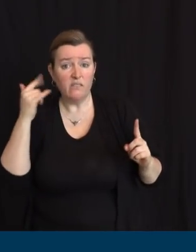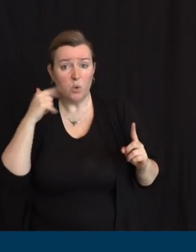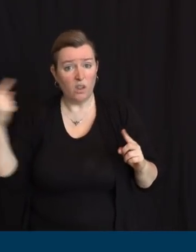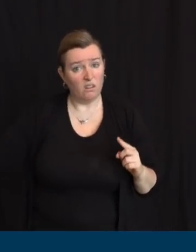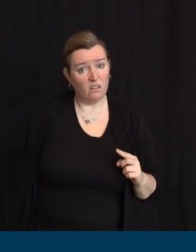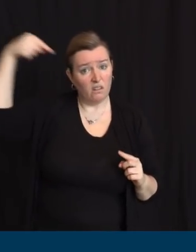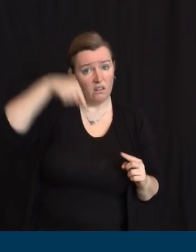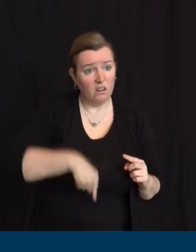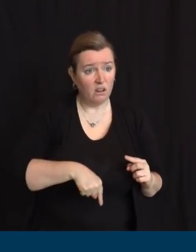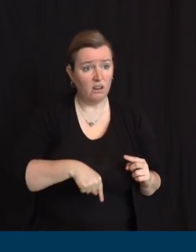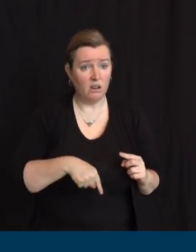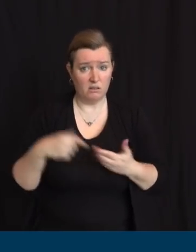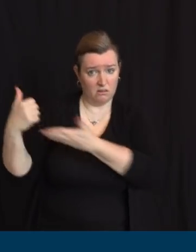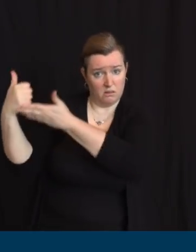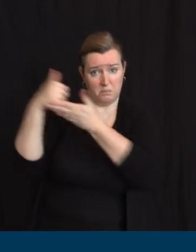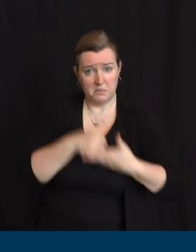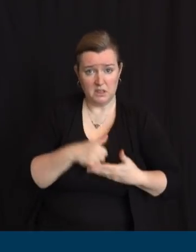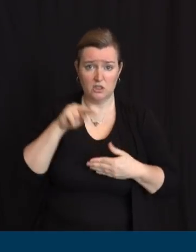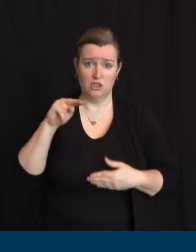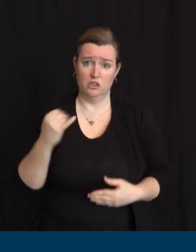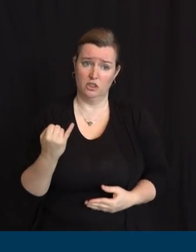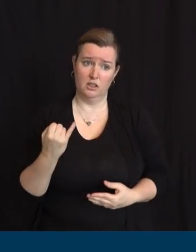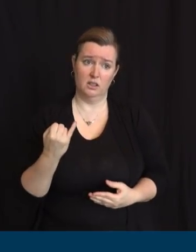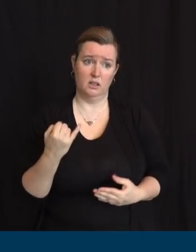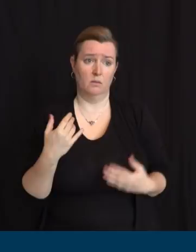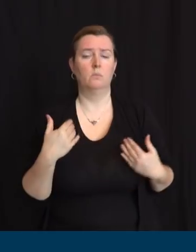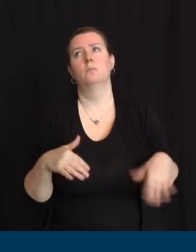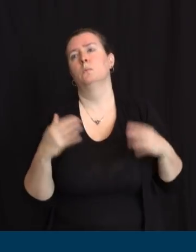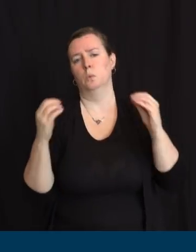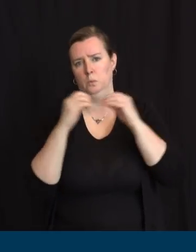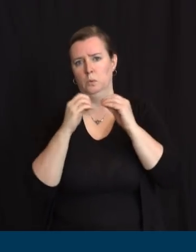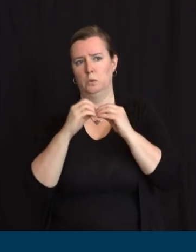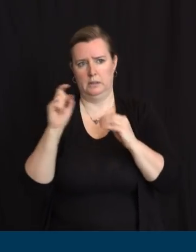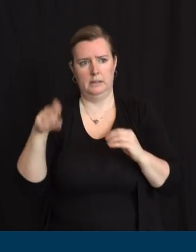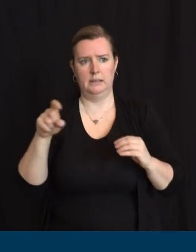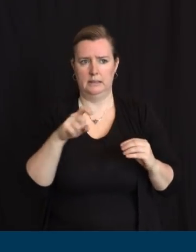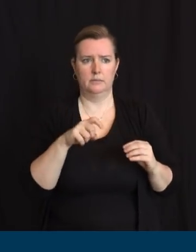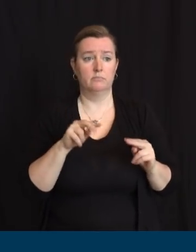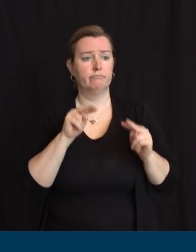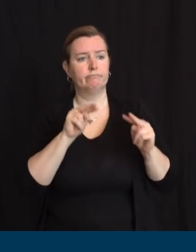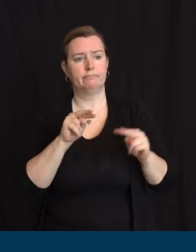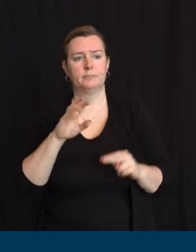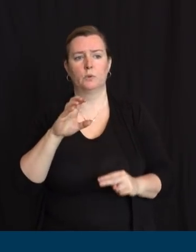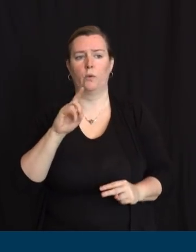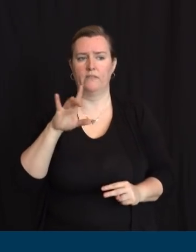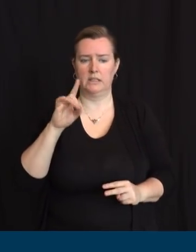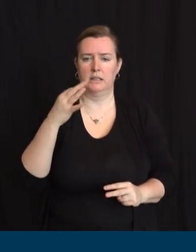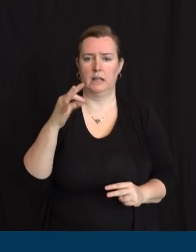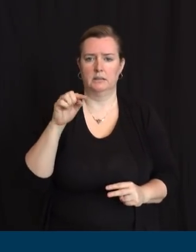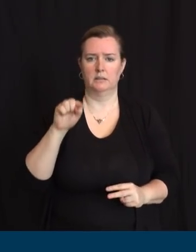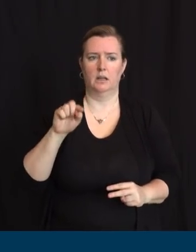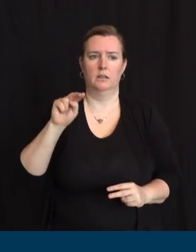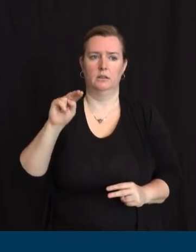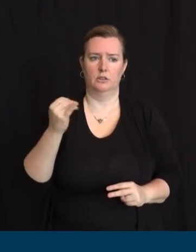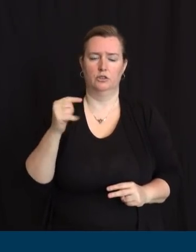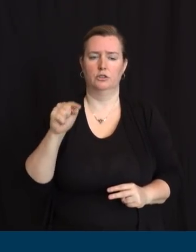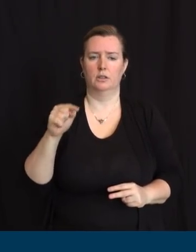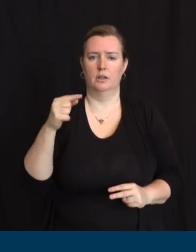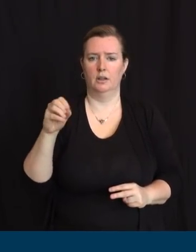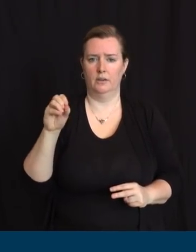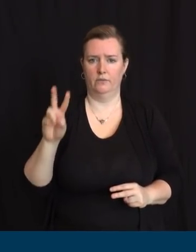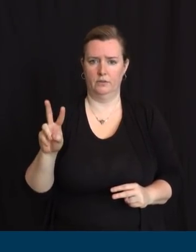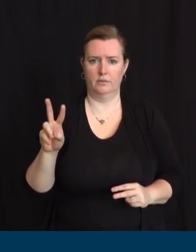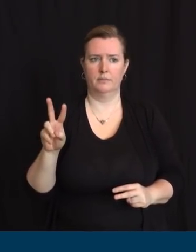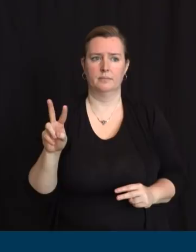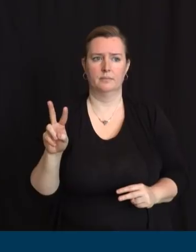still use more. So please head to covid19.nj.gov slash volunteer and sign up. And we are still